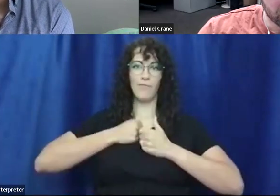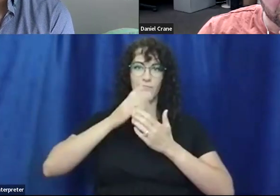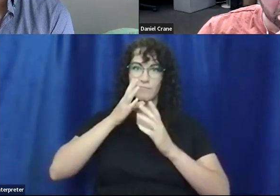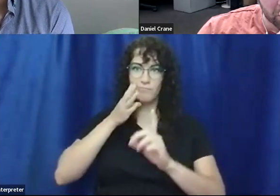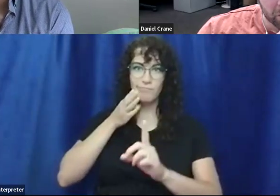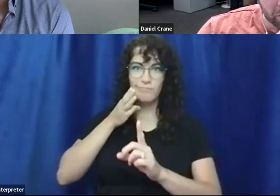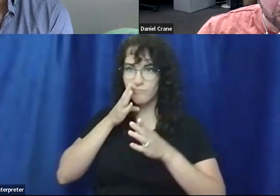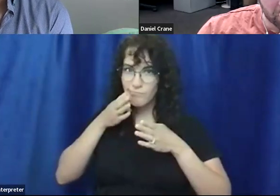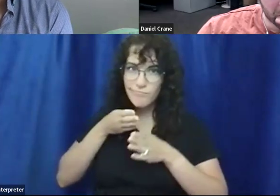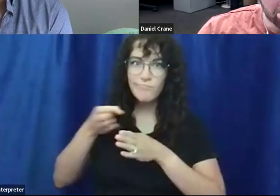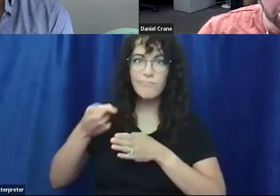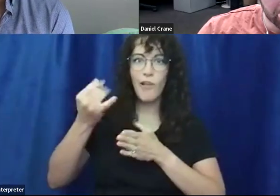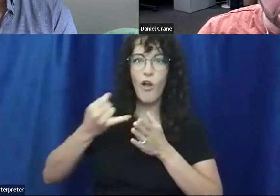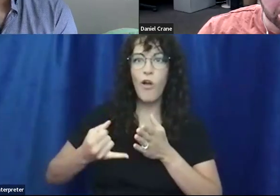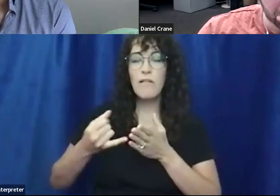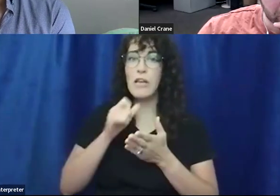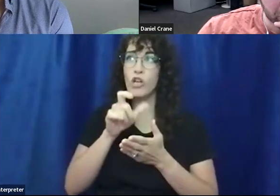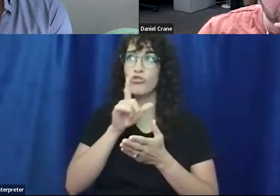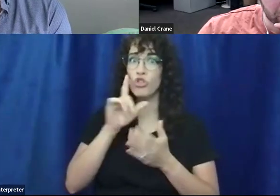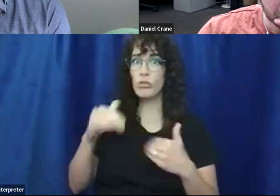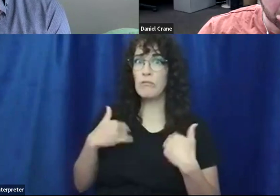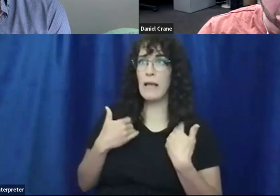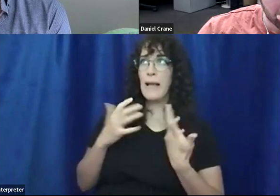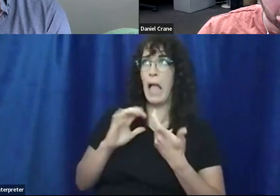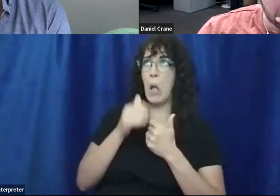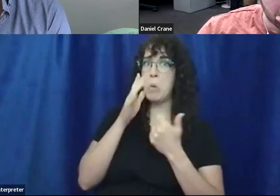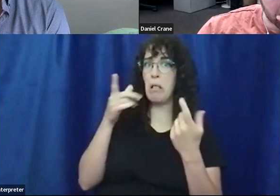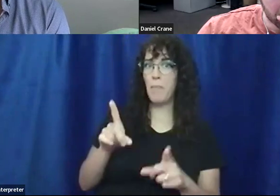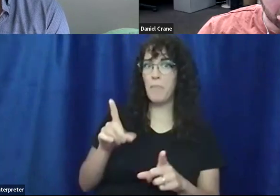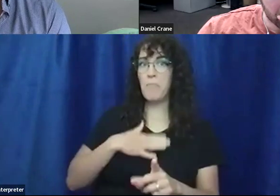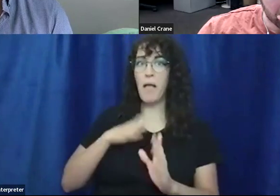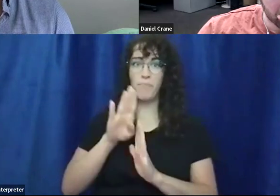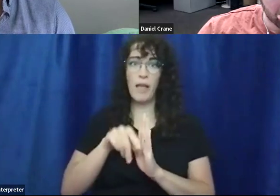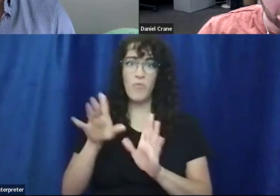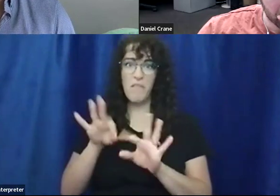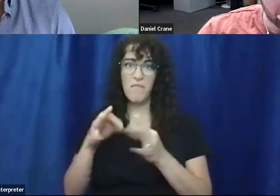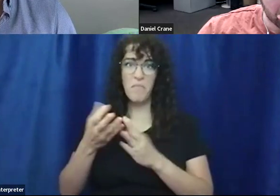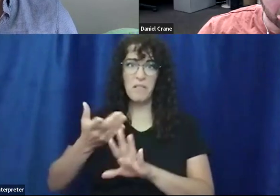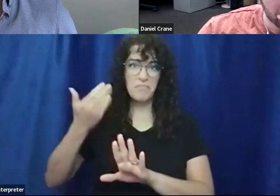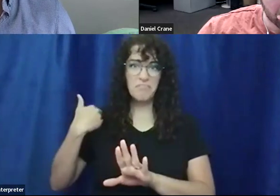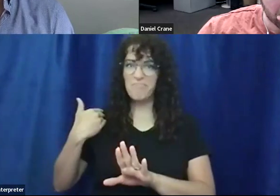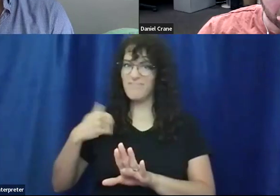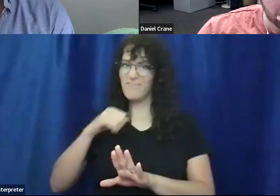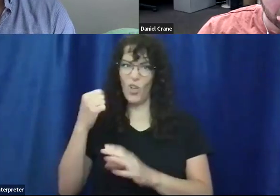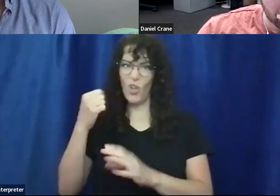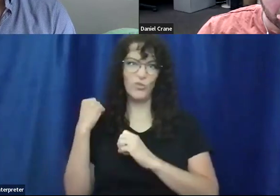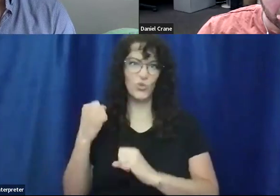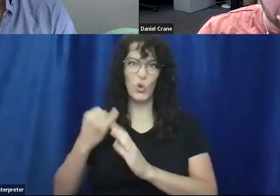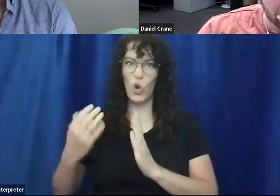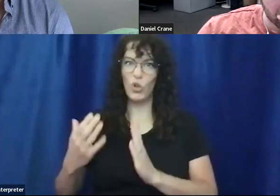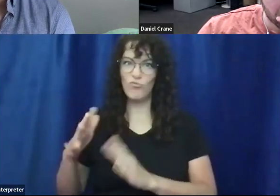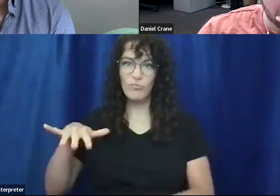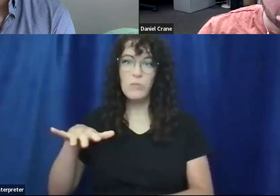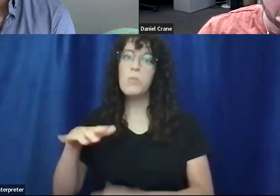happen at a young age. Um, you know, didn't really come from a background of artists. Uh, my, my, my family kind of wanted me to go the, the